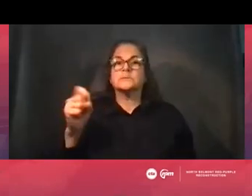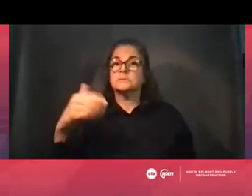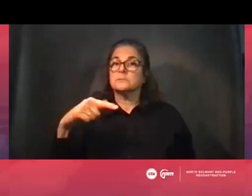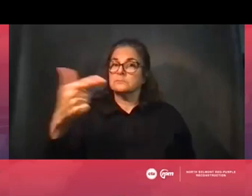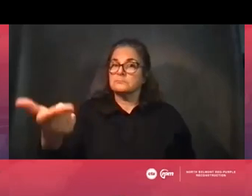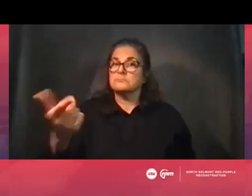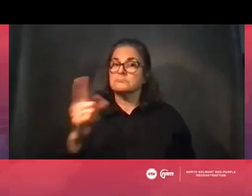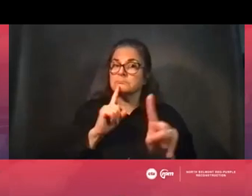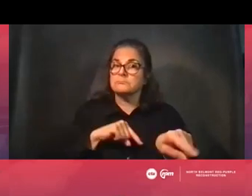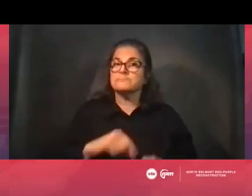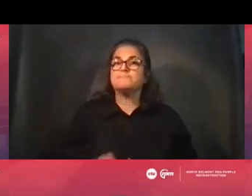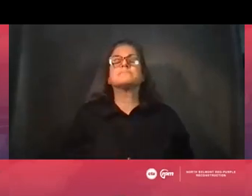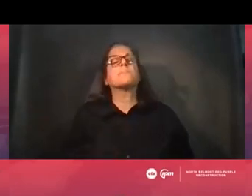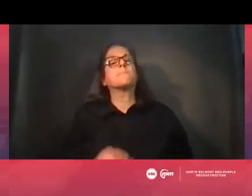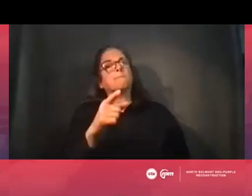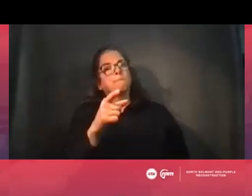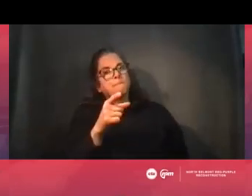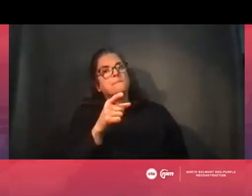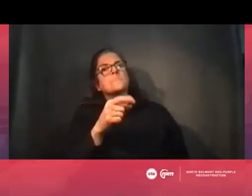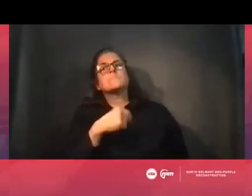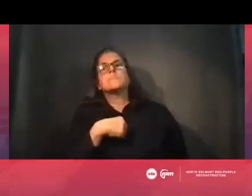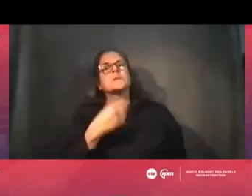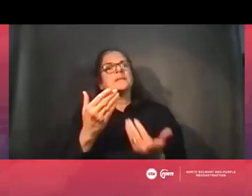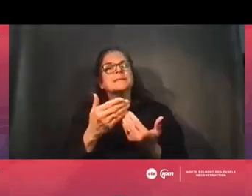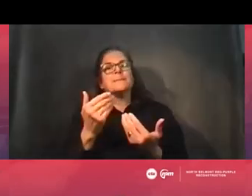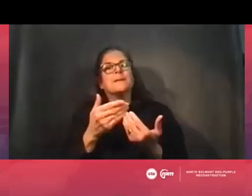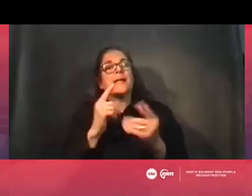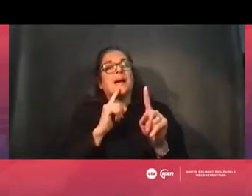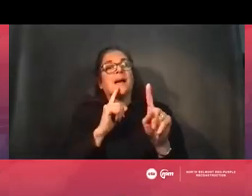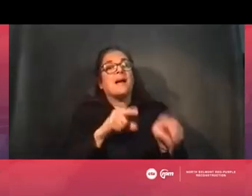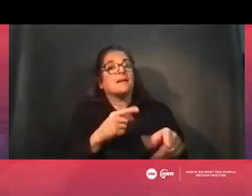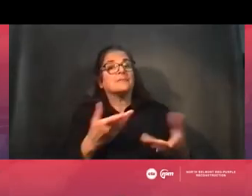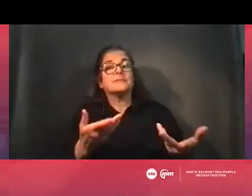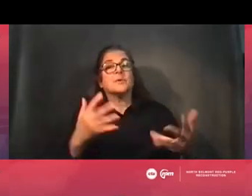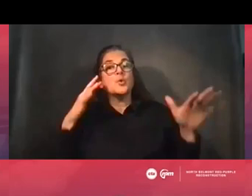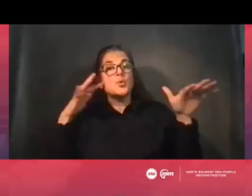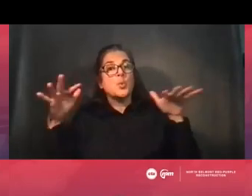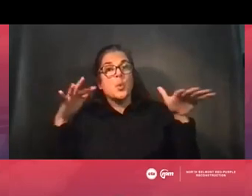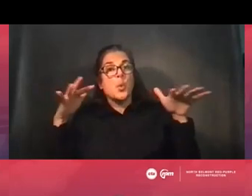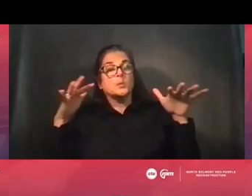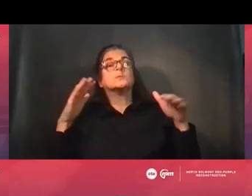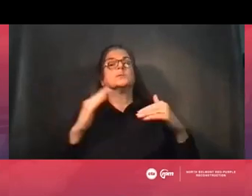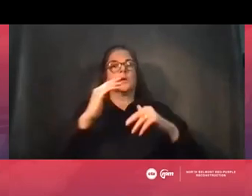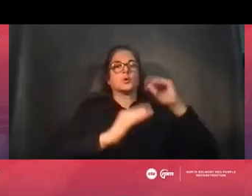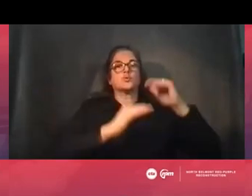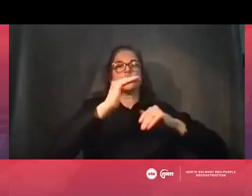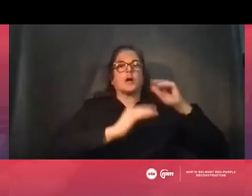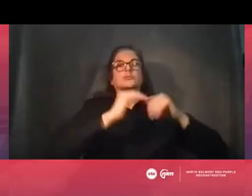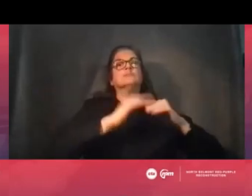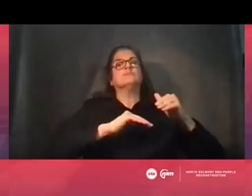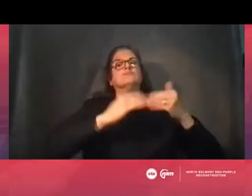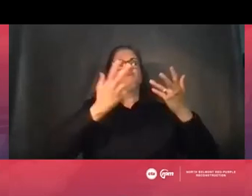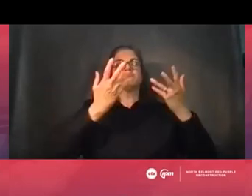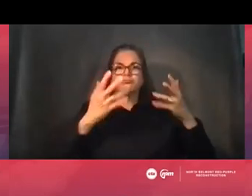So it's a general rule. There's a pretty simple answer to this question, which is the no way as we complete construction and improve the structure,